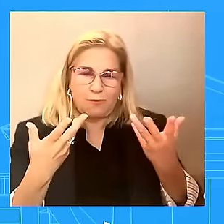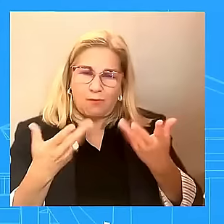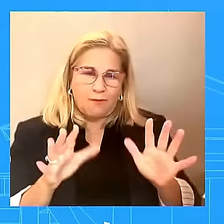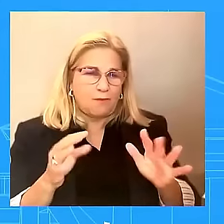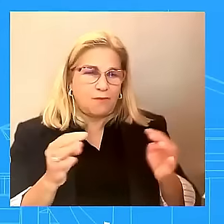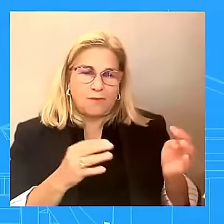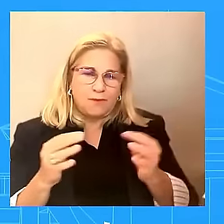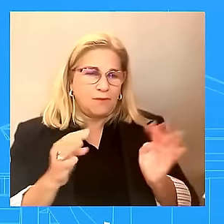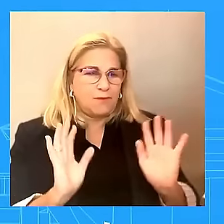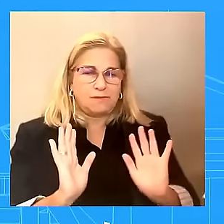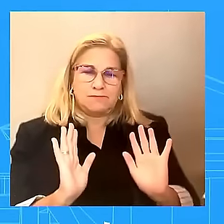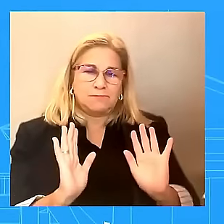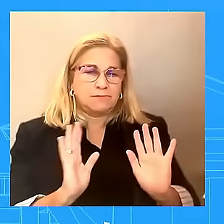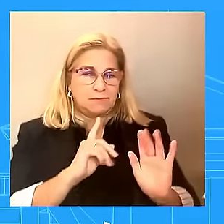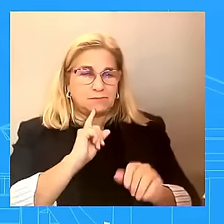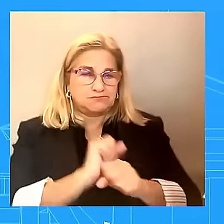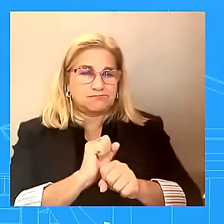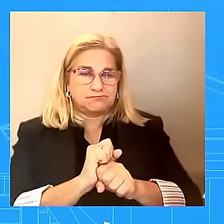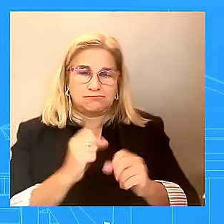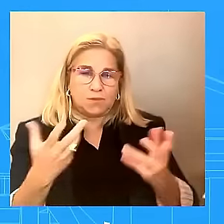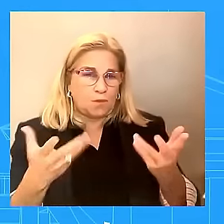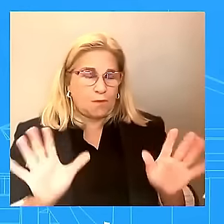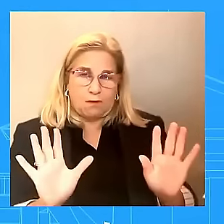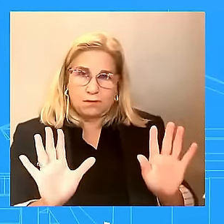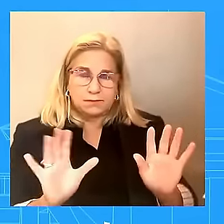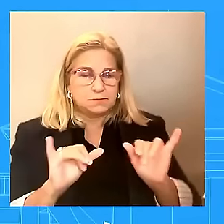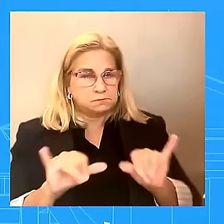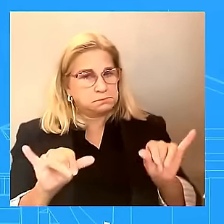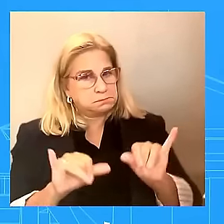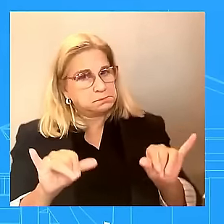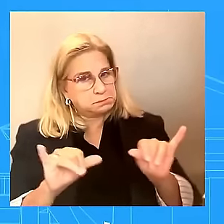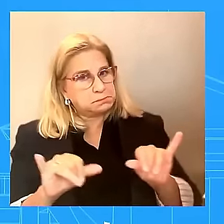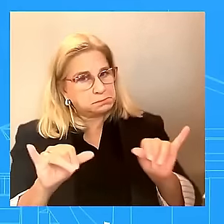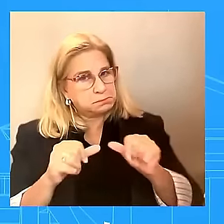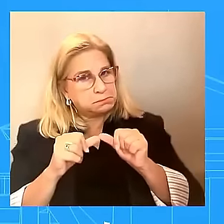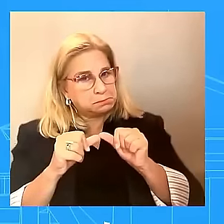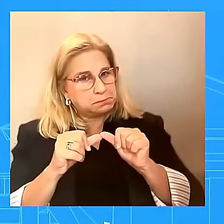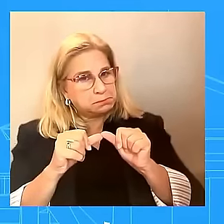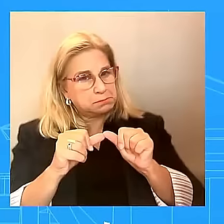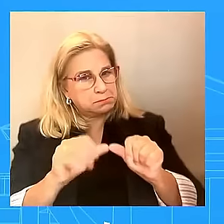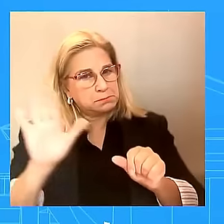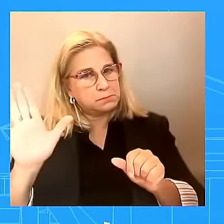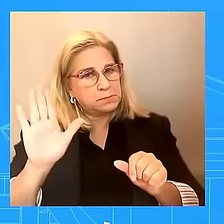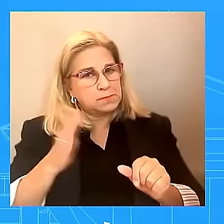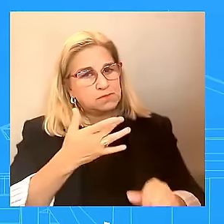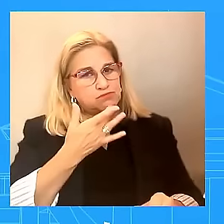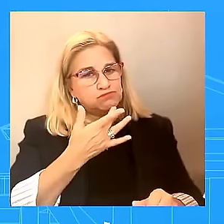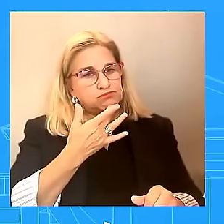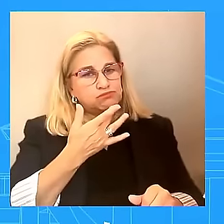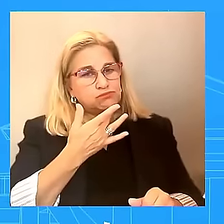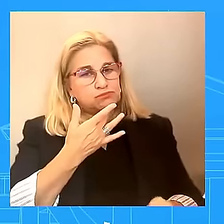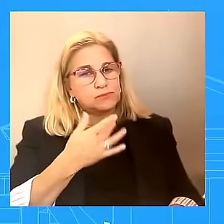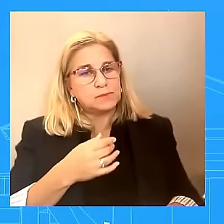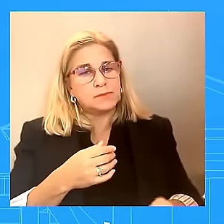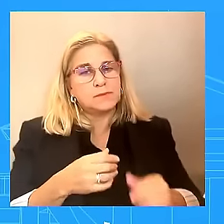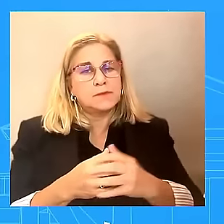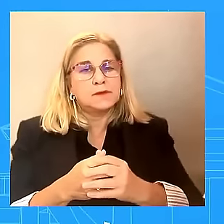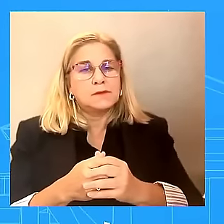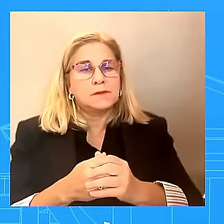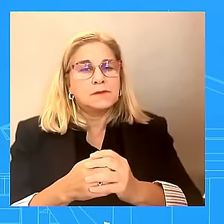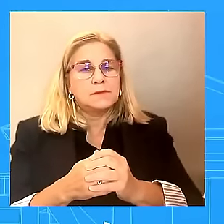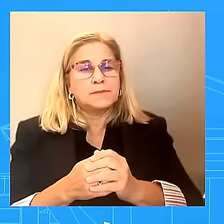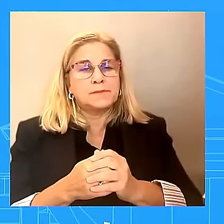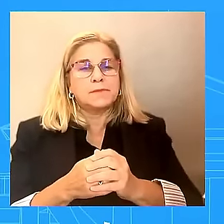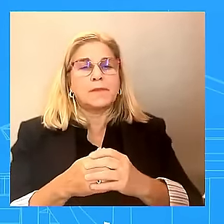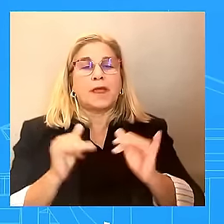pretty consistent about throughout the past several months. Our joint statement was a clear call. It was a call for a temporary ceasefire